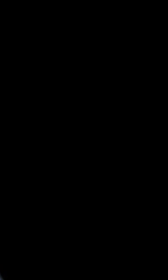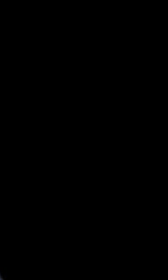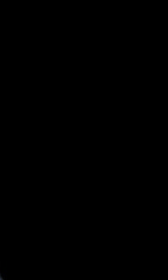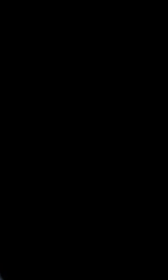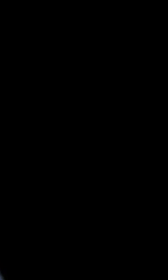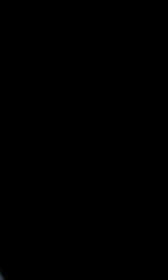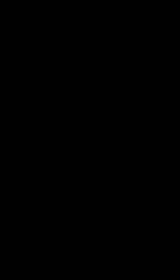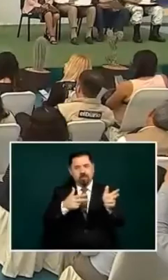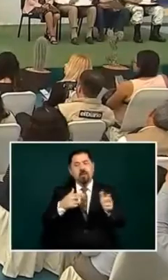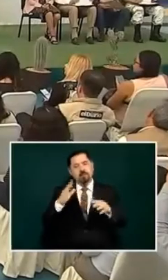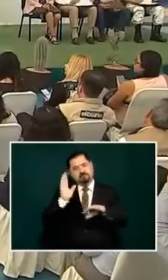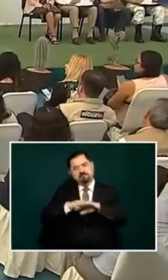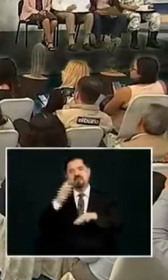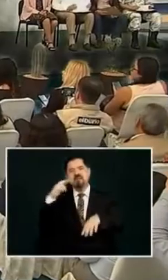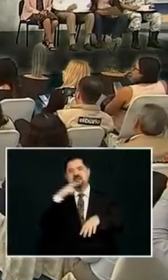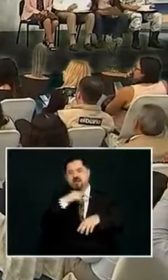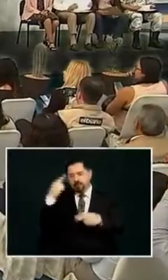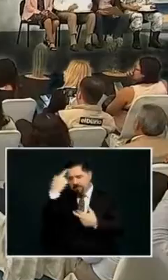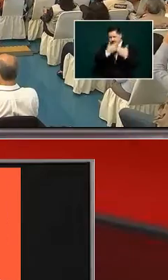that's the regular one